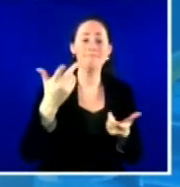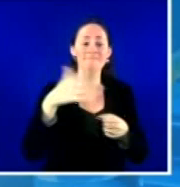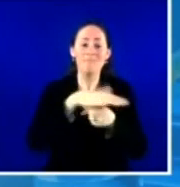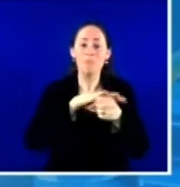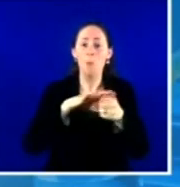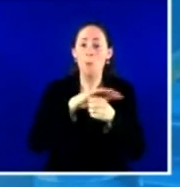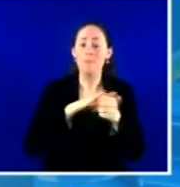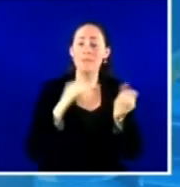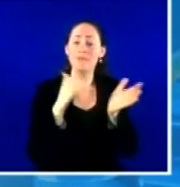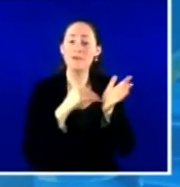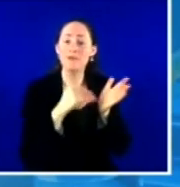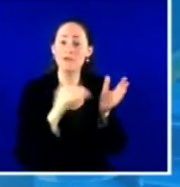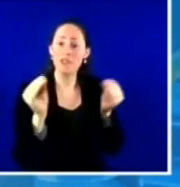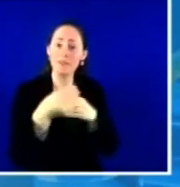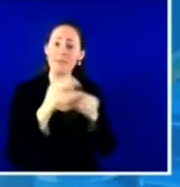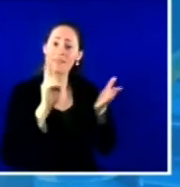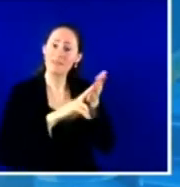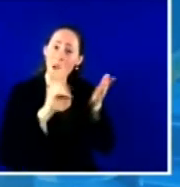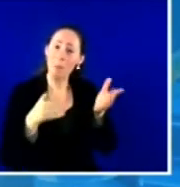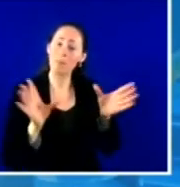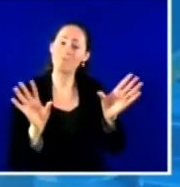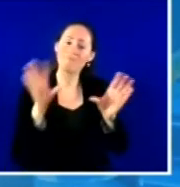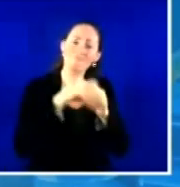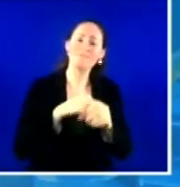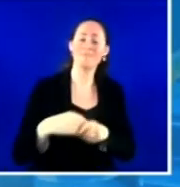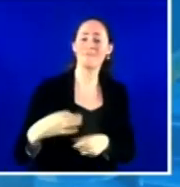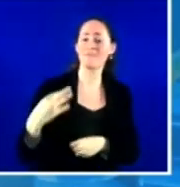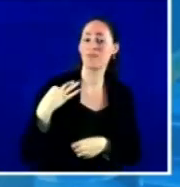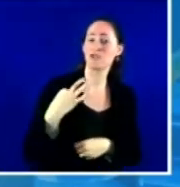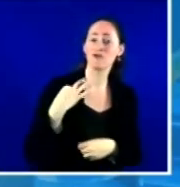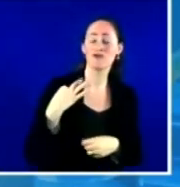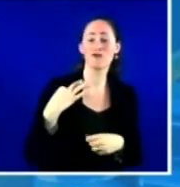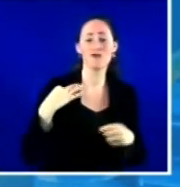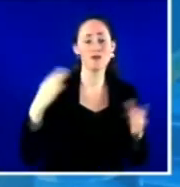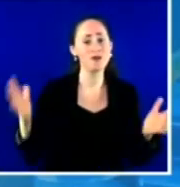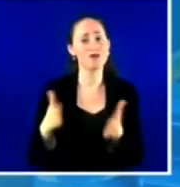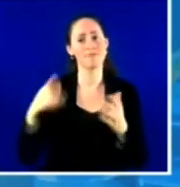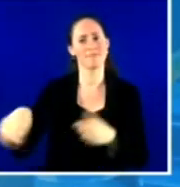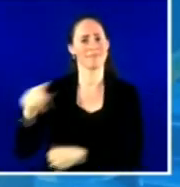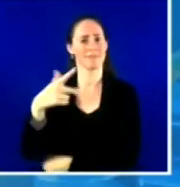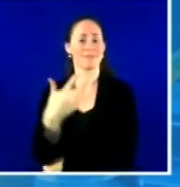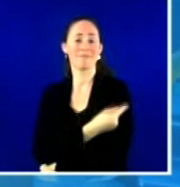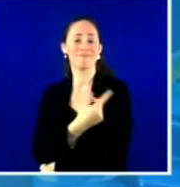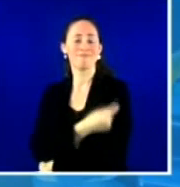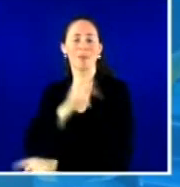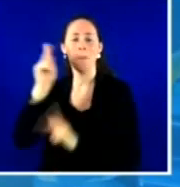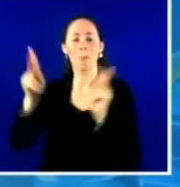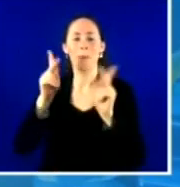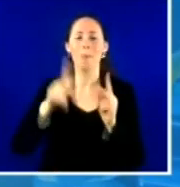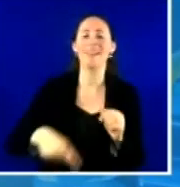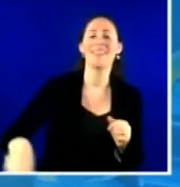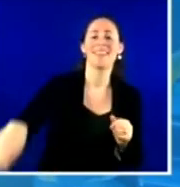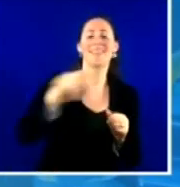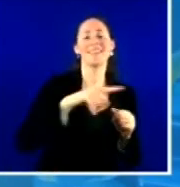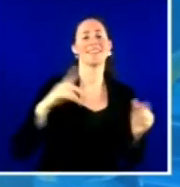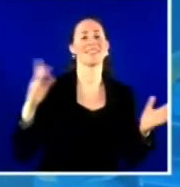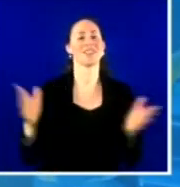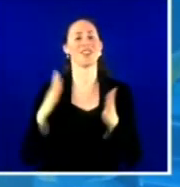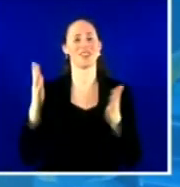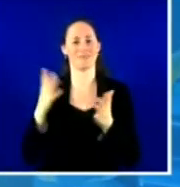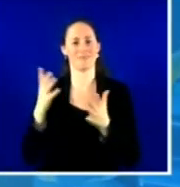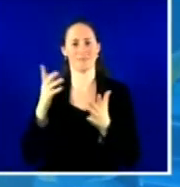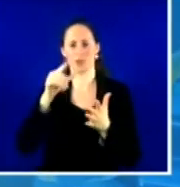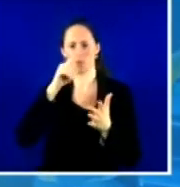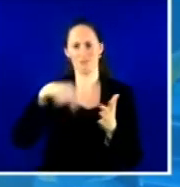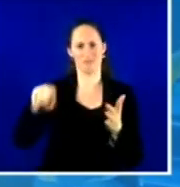encourage healthcare employee colleagues to get the vaccine themselves if they haven't already. So, thank you for this discussion. Thank you so much,